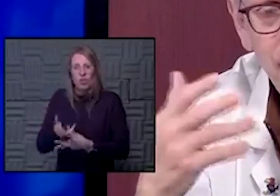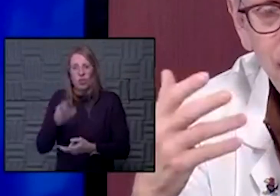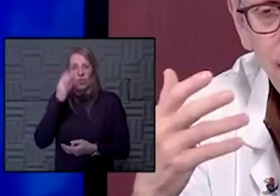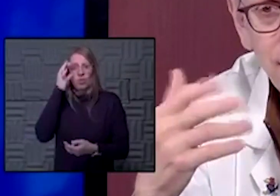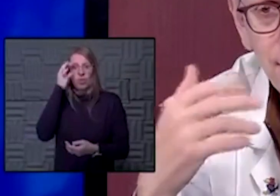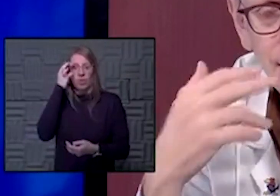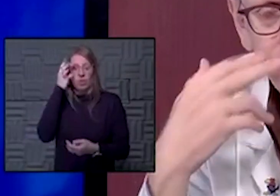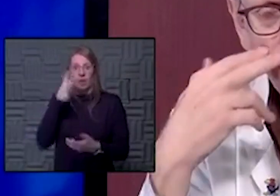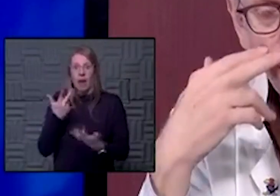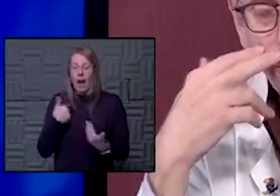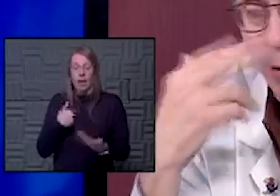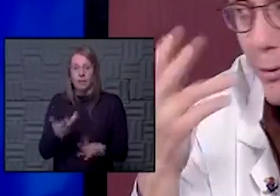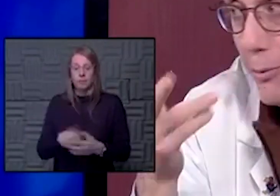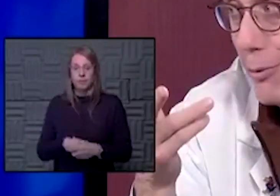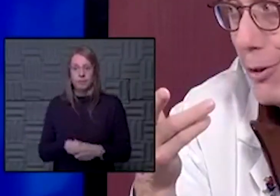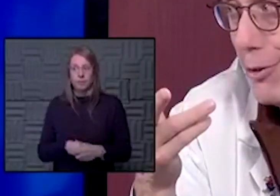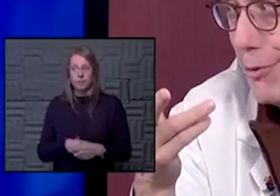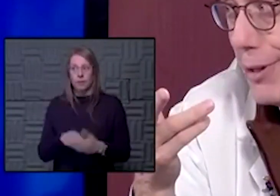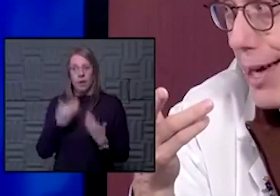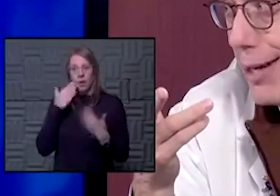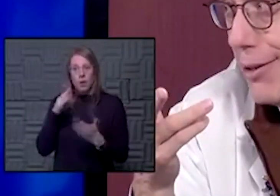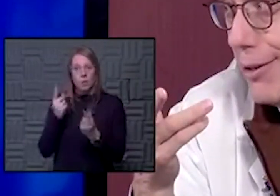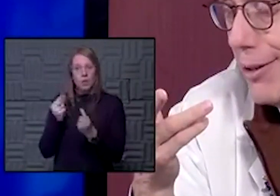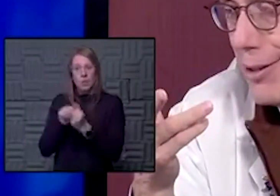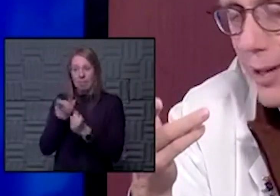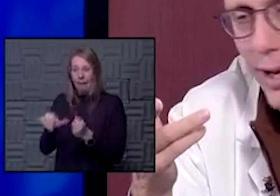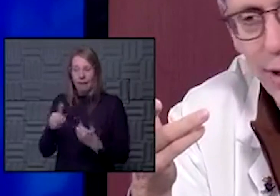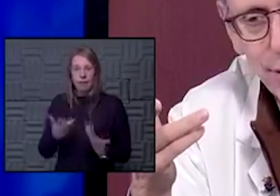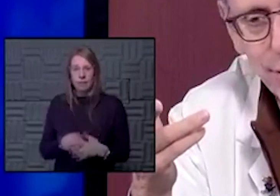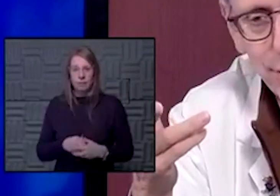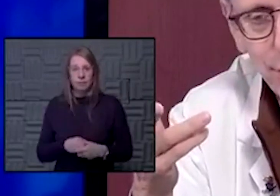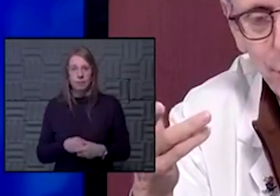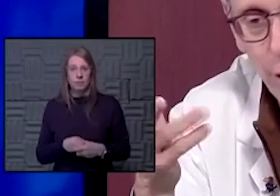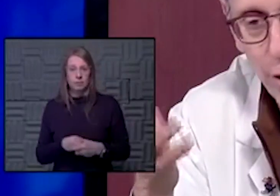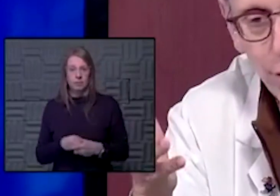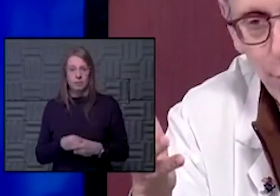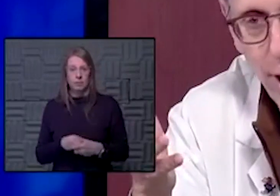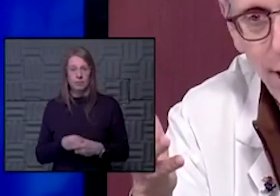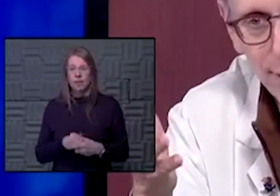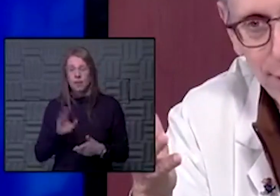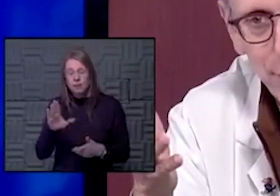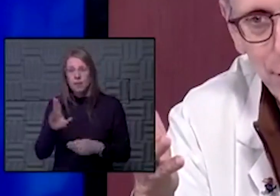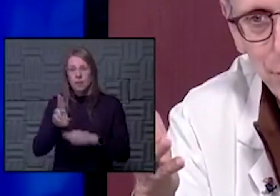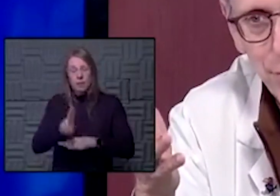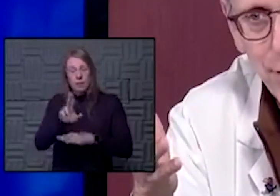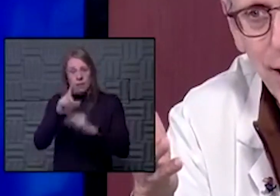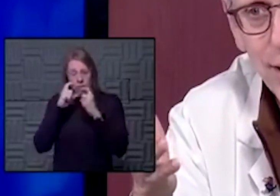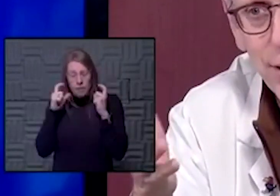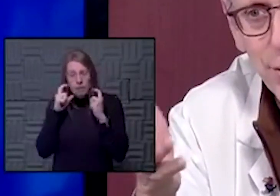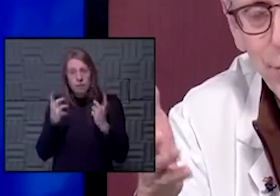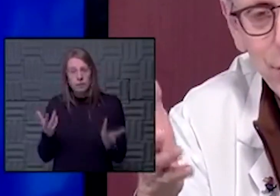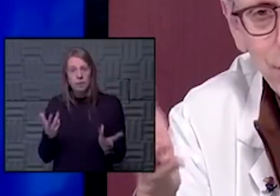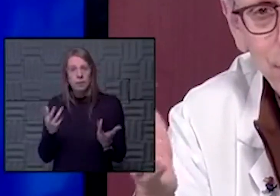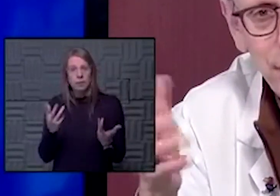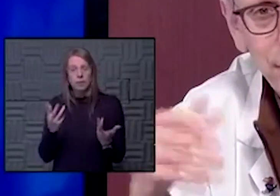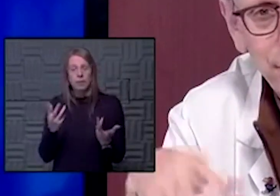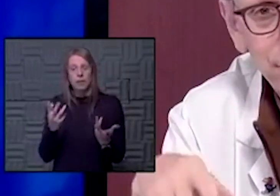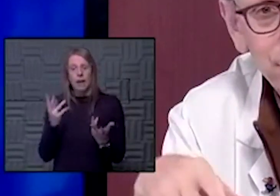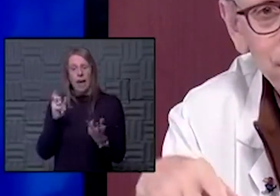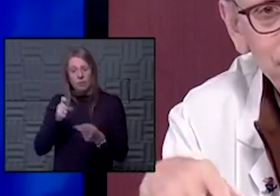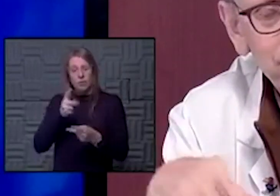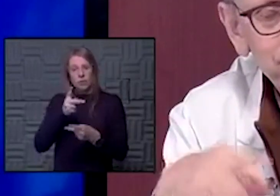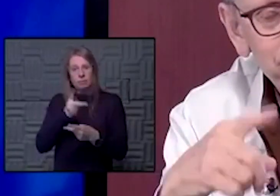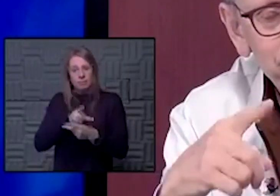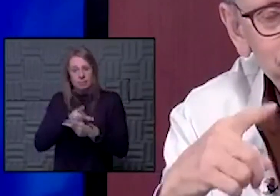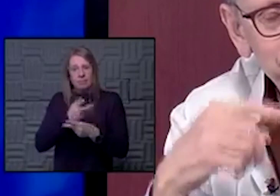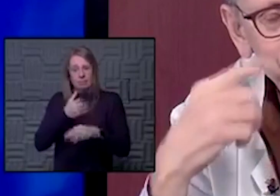I mean, I, I just, I don't know what you do with that other than to say, wear your darn mask, because we've got to do a better job of taking care